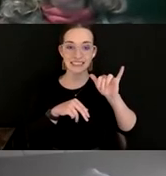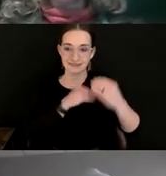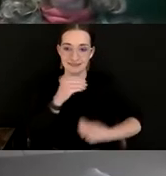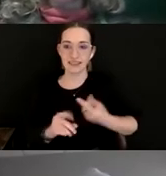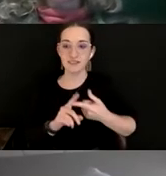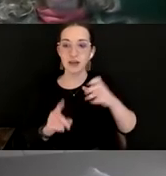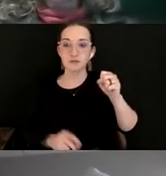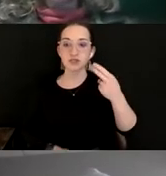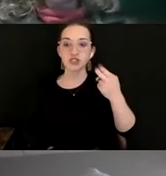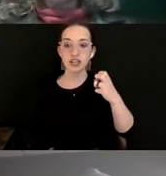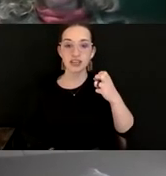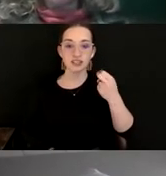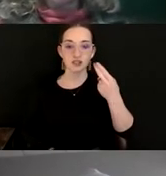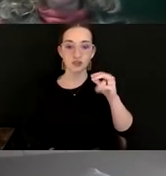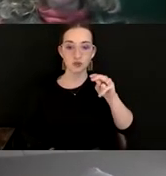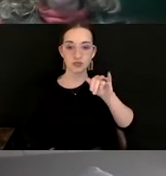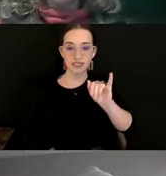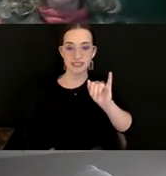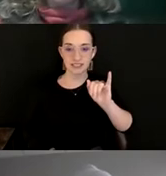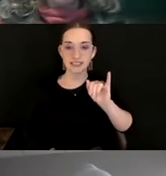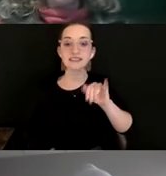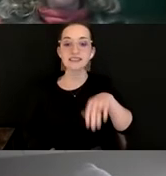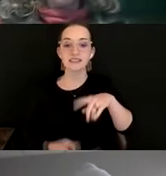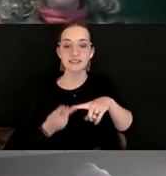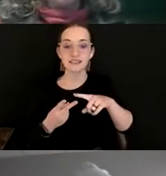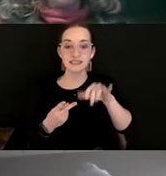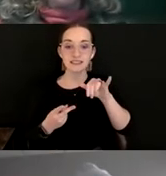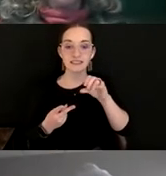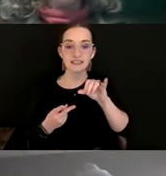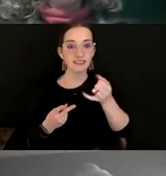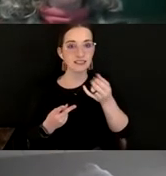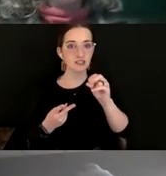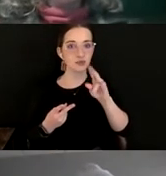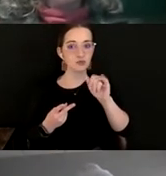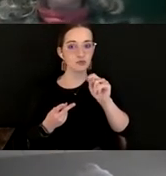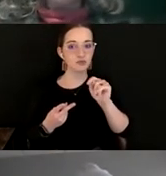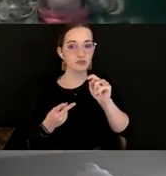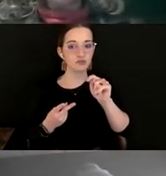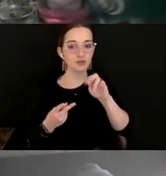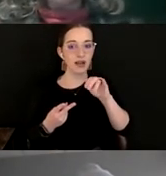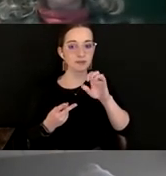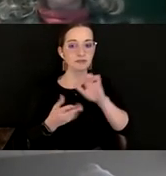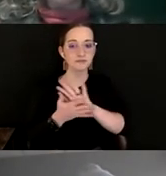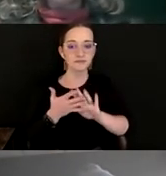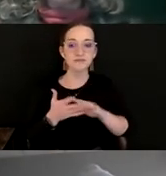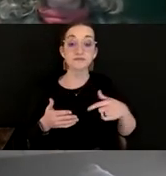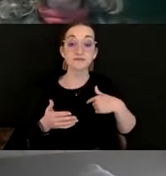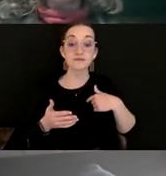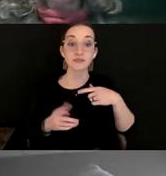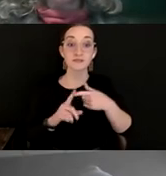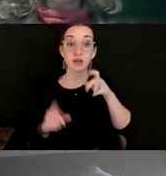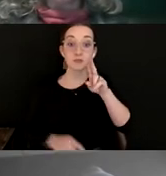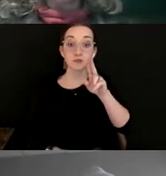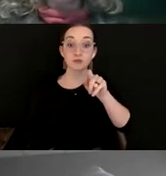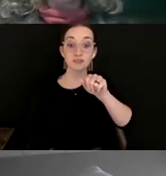Paiute, Ghoshute, and Ute tribes. I am with Utah Presents, which is a campus-based arts